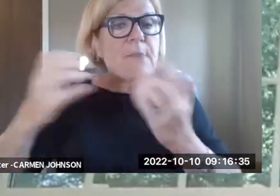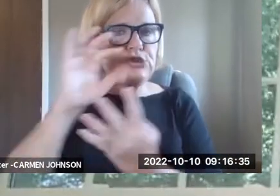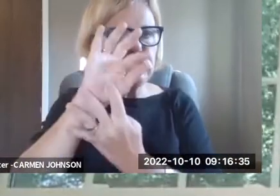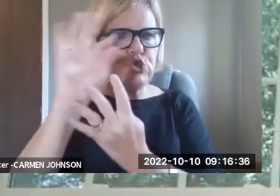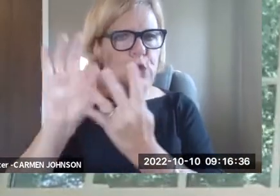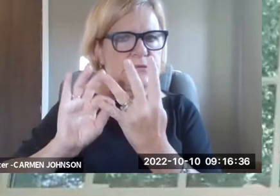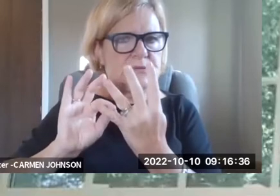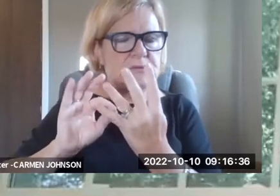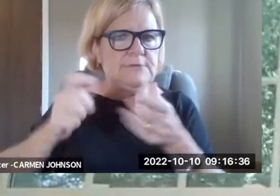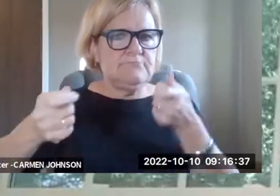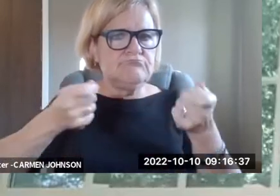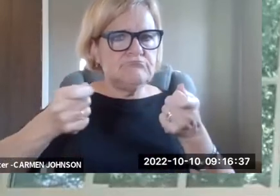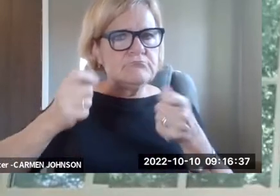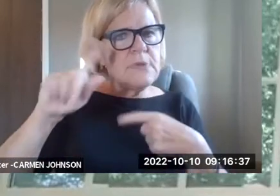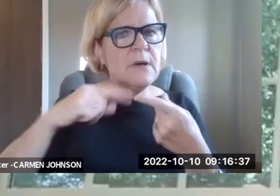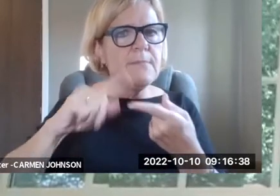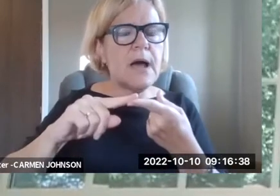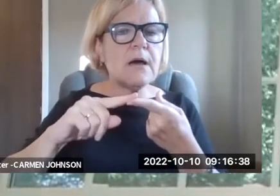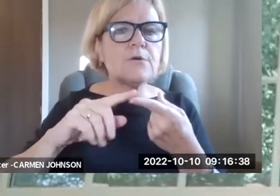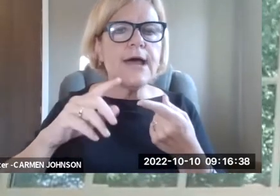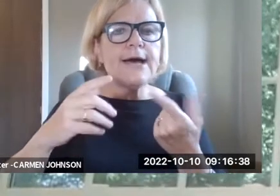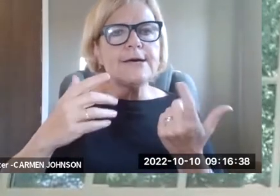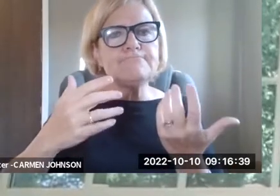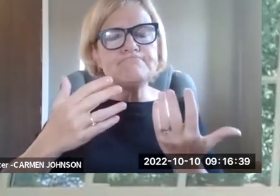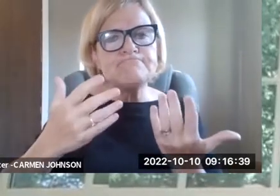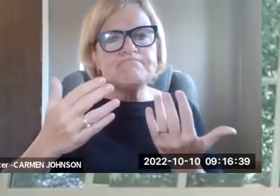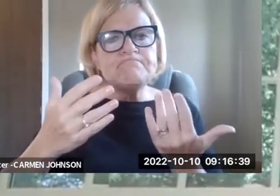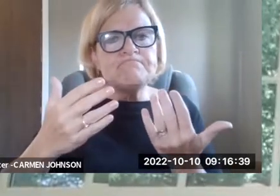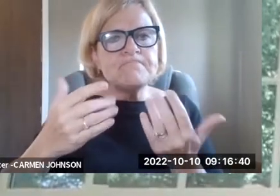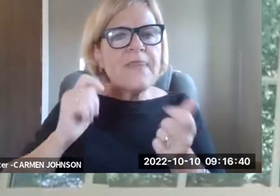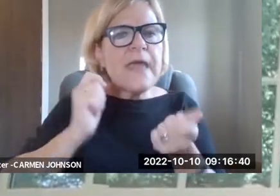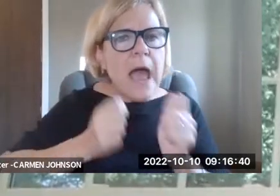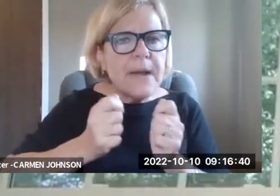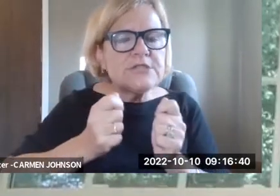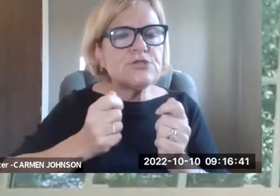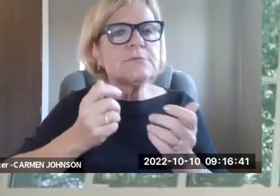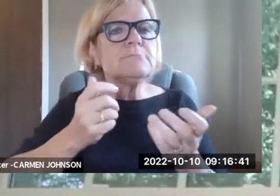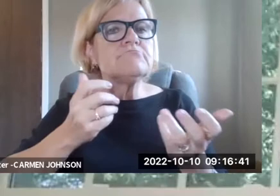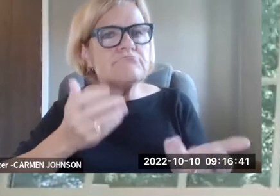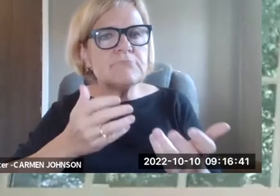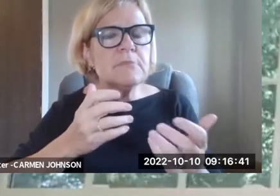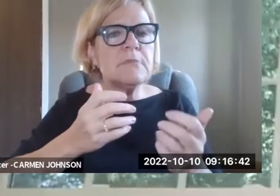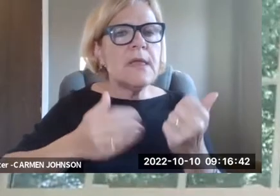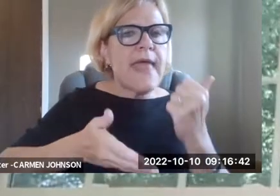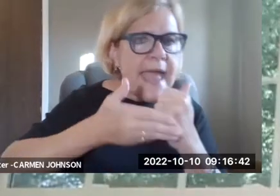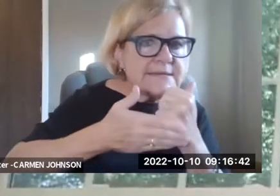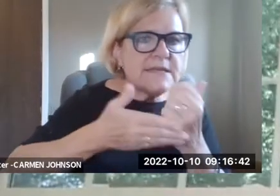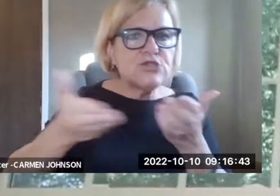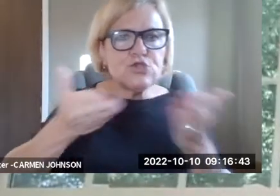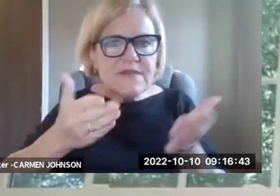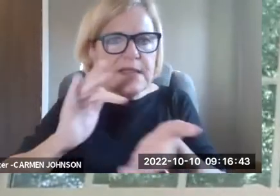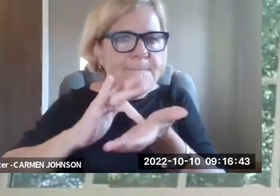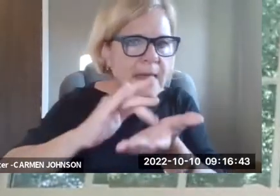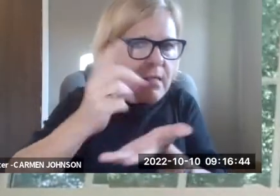person who, um, um, incarcerated person themselves should have, um, as much choice and agency over, uh, uh,